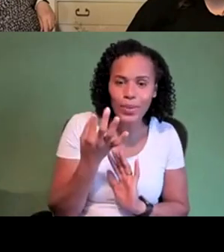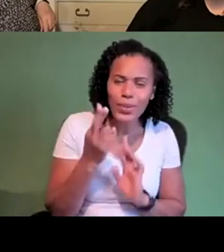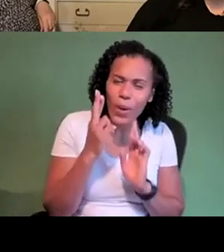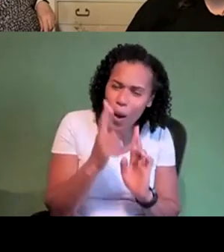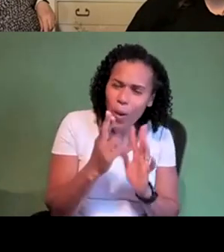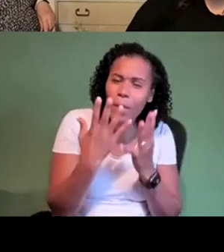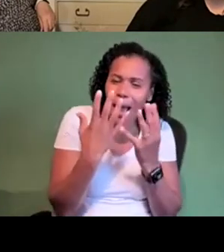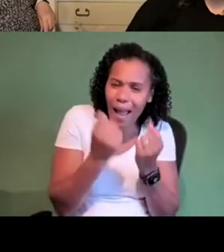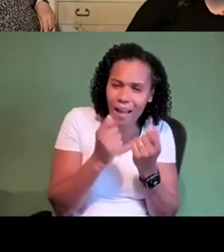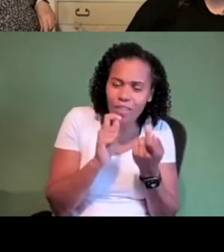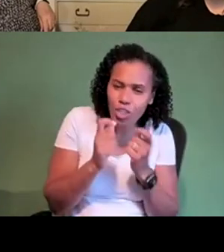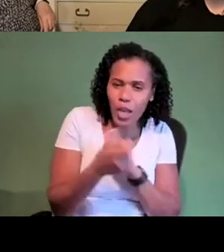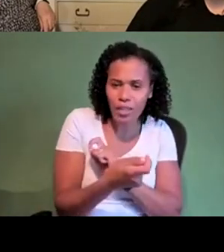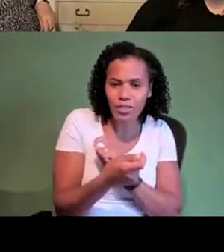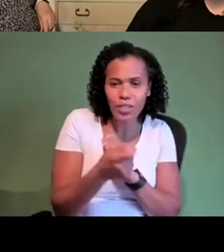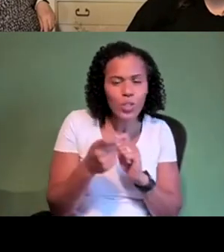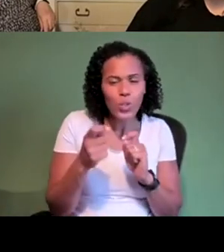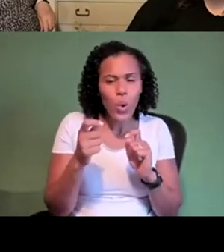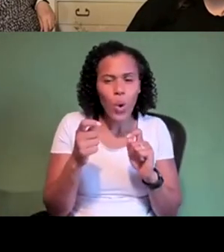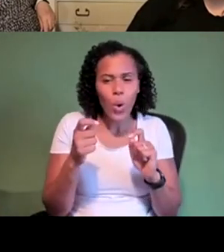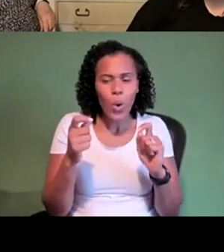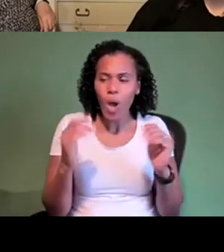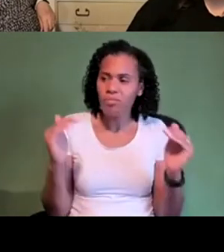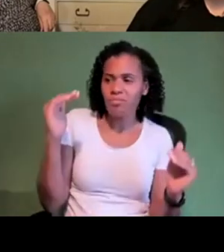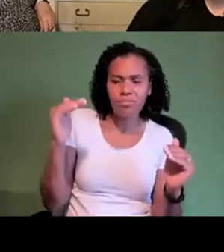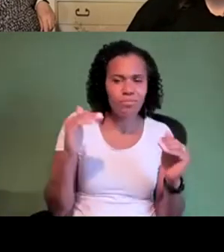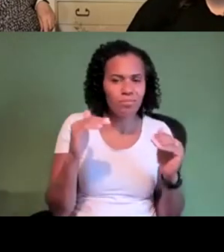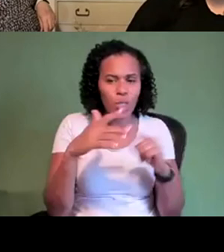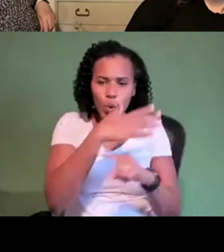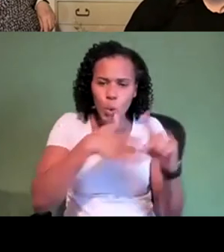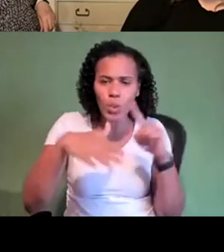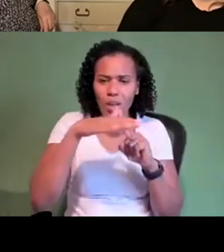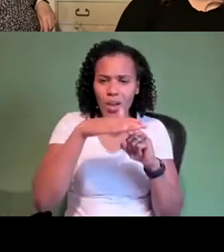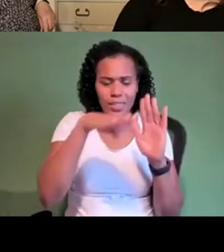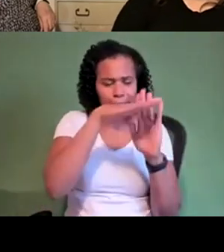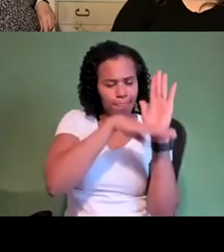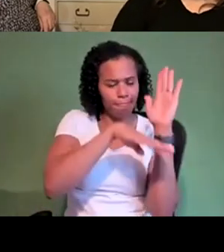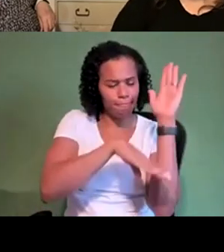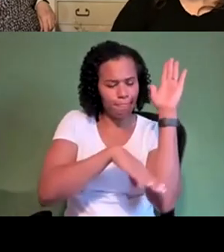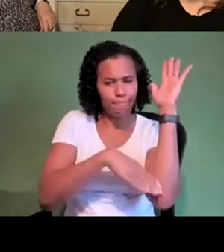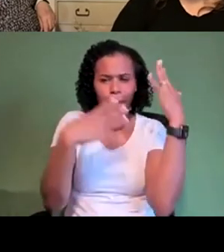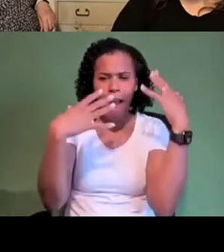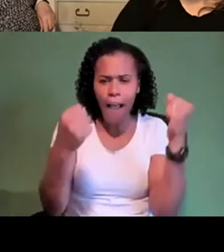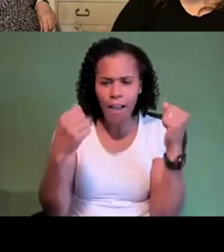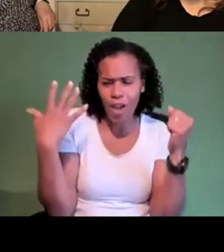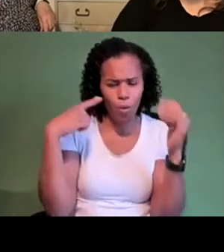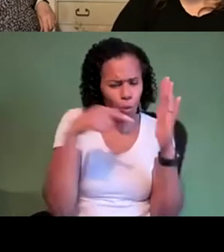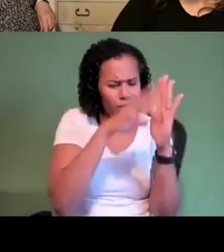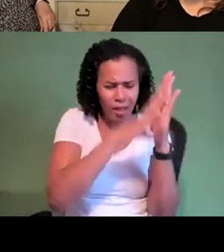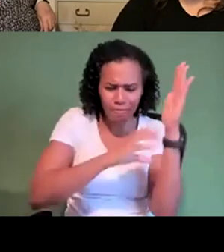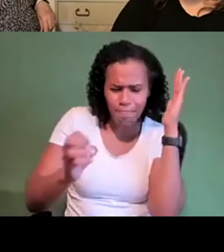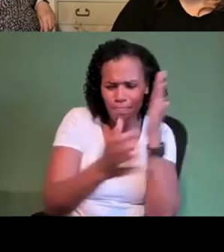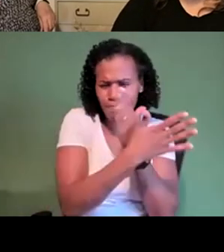idea of sort of repositioning people in the eyes of society and this idea of kind of you know you know